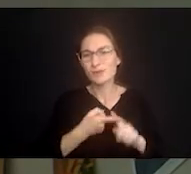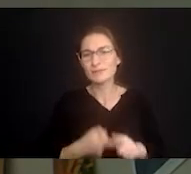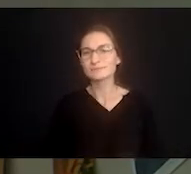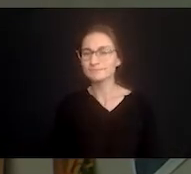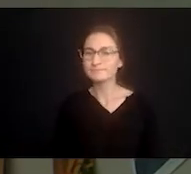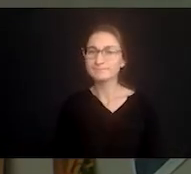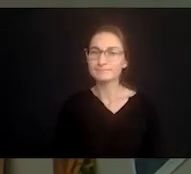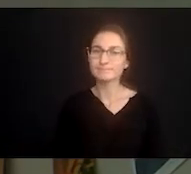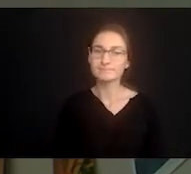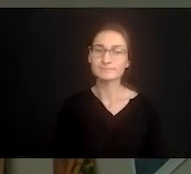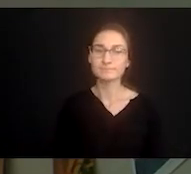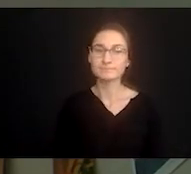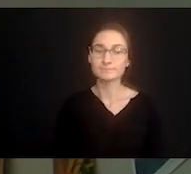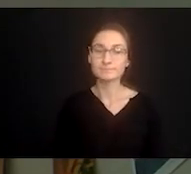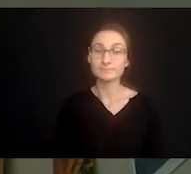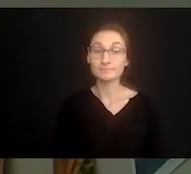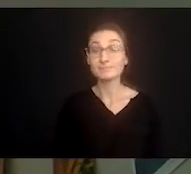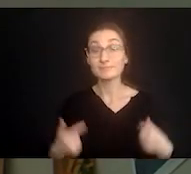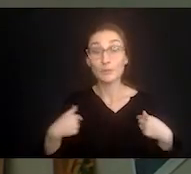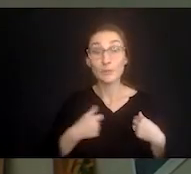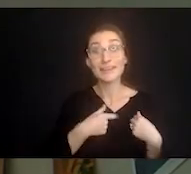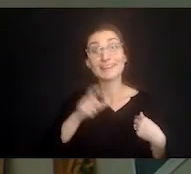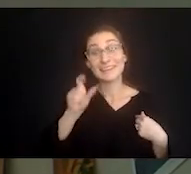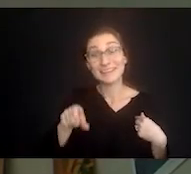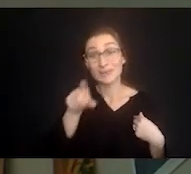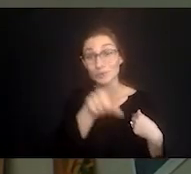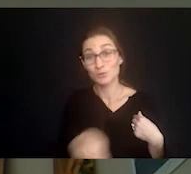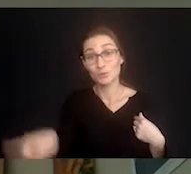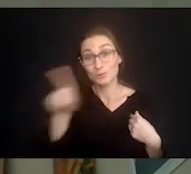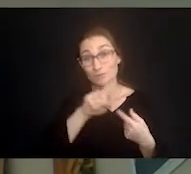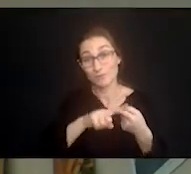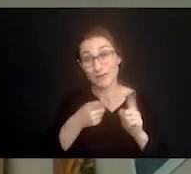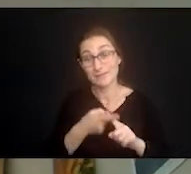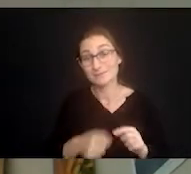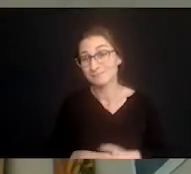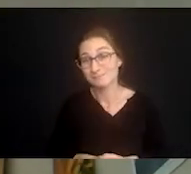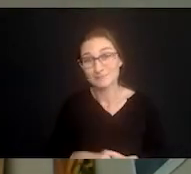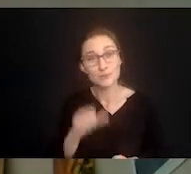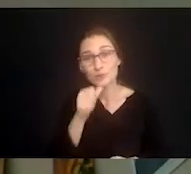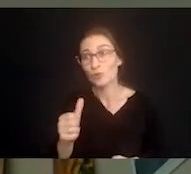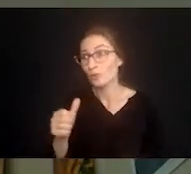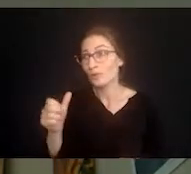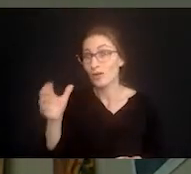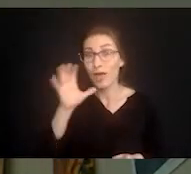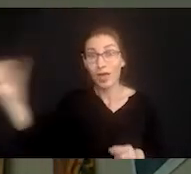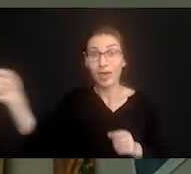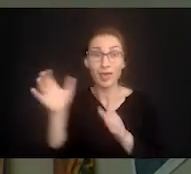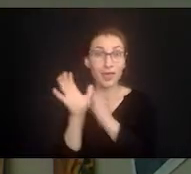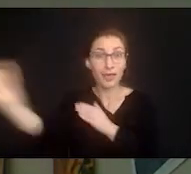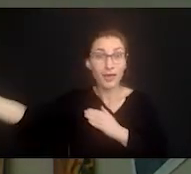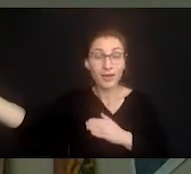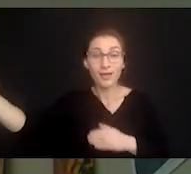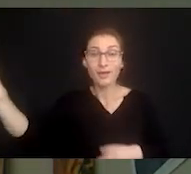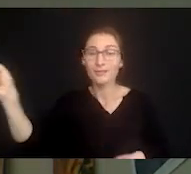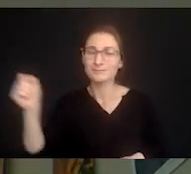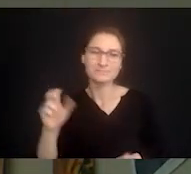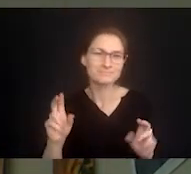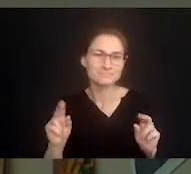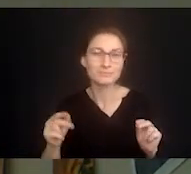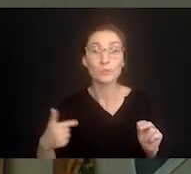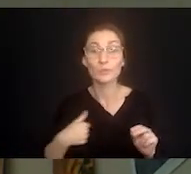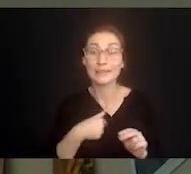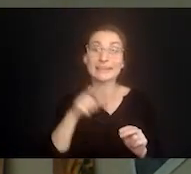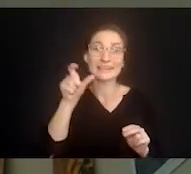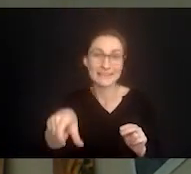caregiving throughout the time but we need you friends so please don't run away or leave us because it looks scary or hard